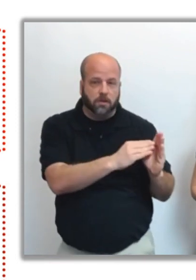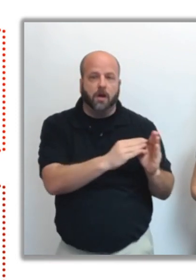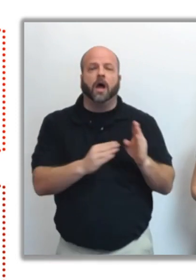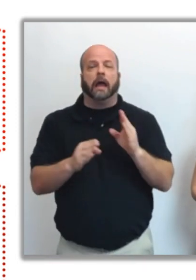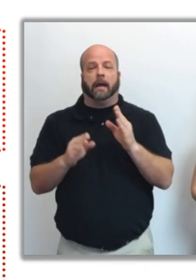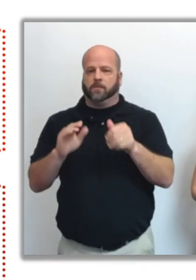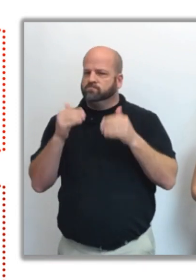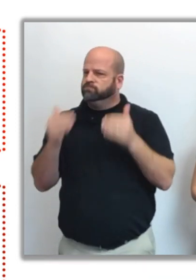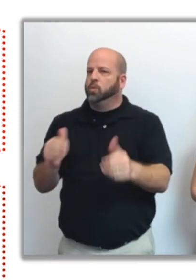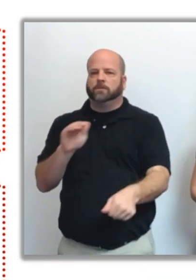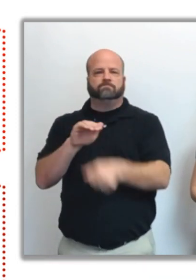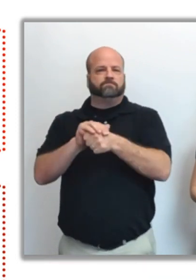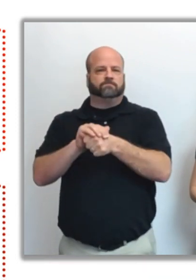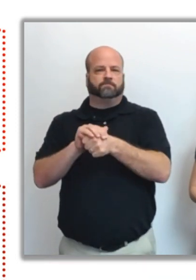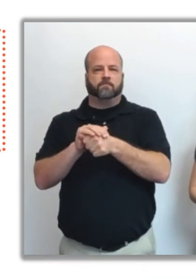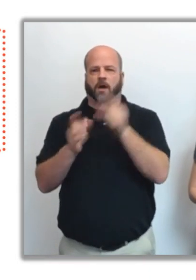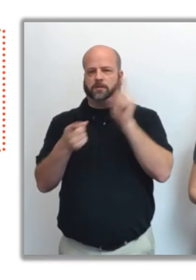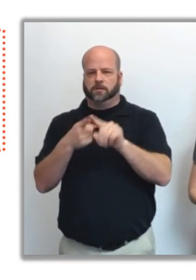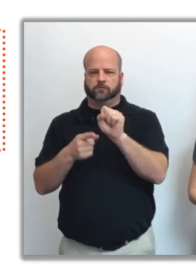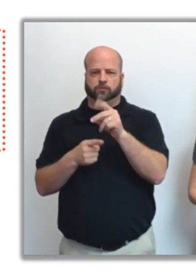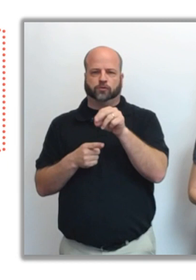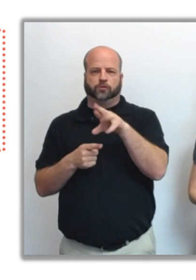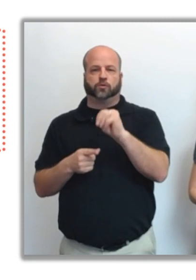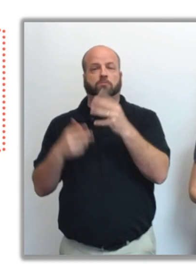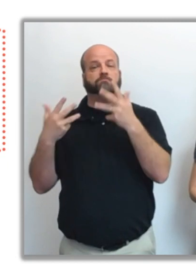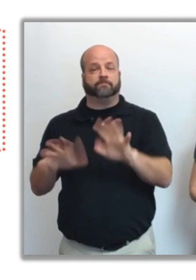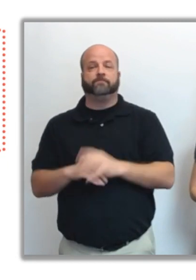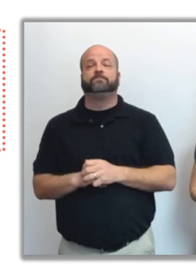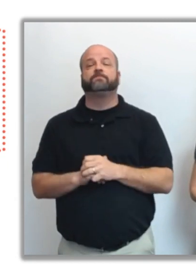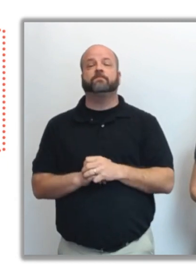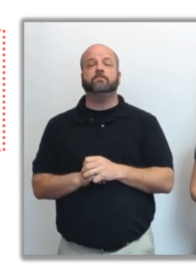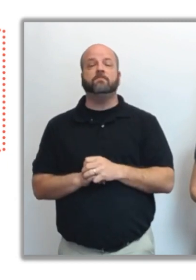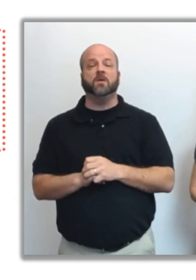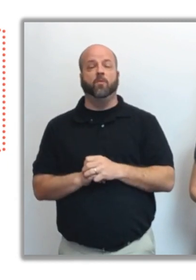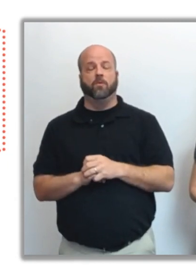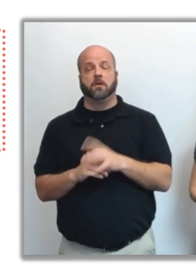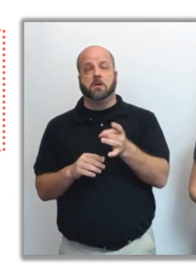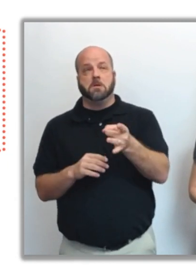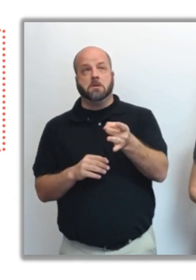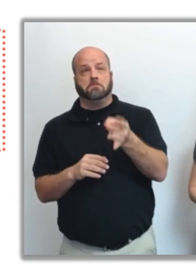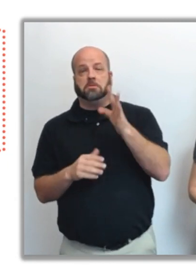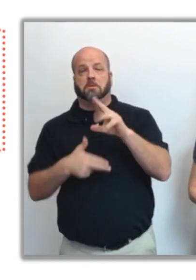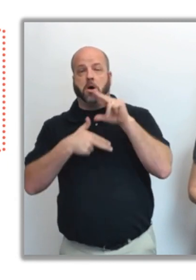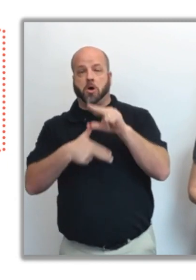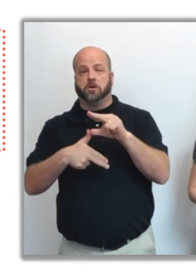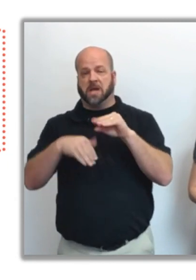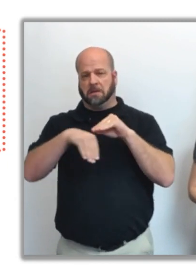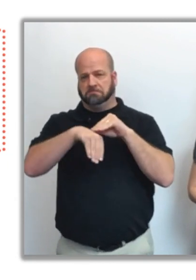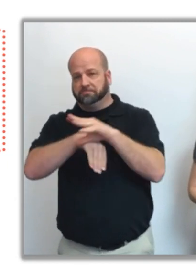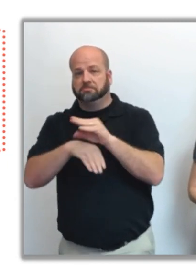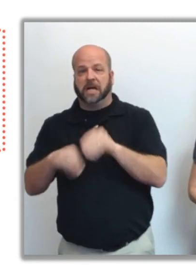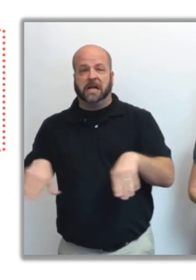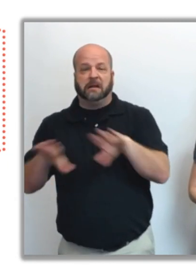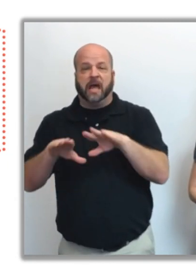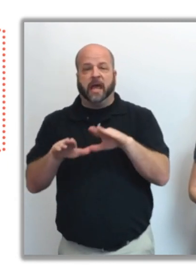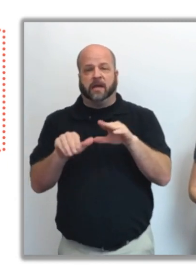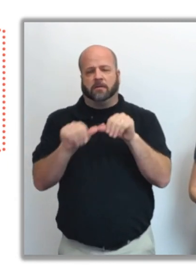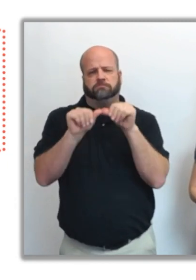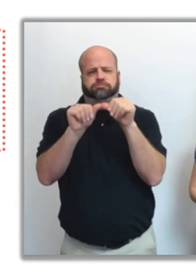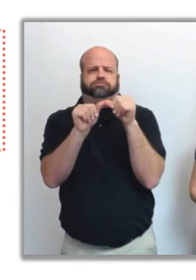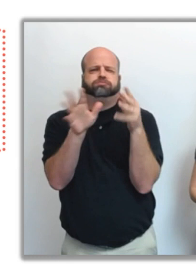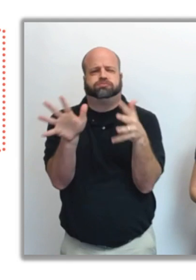take shelter until the storm passes. When a major hurricane is affecting land and sustained winds of